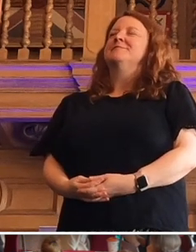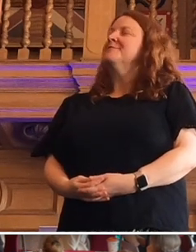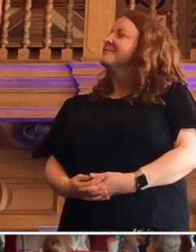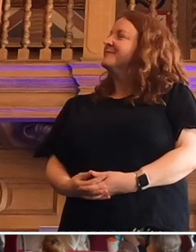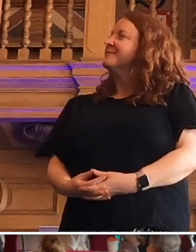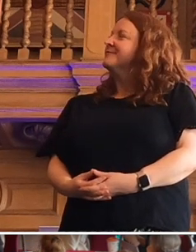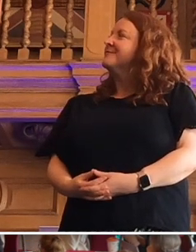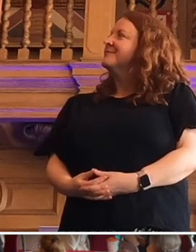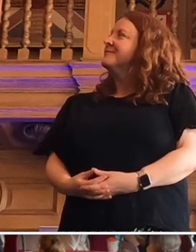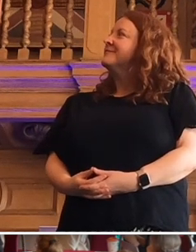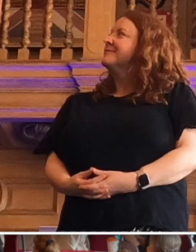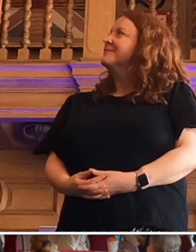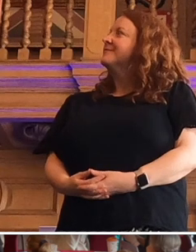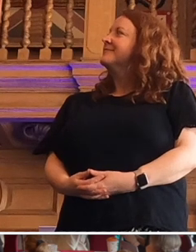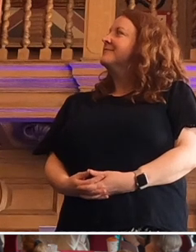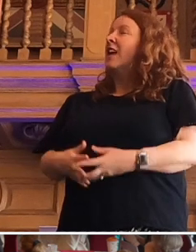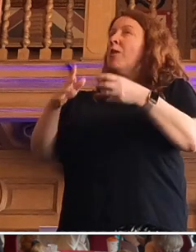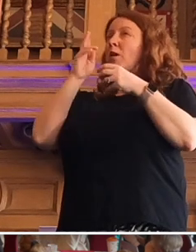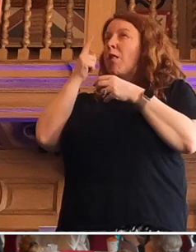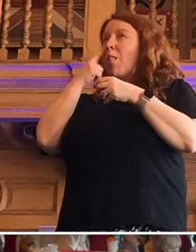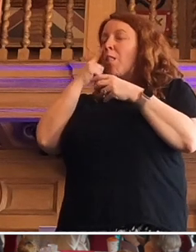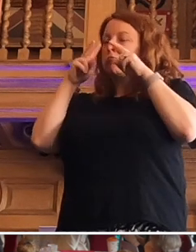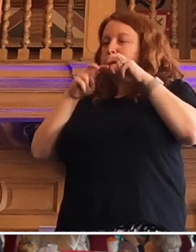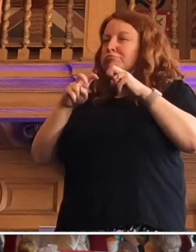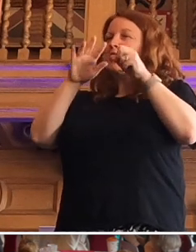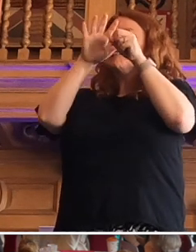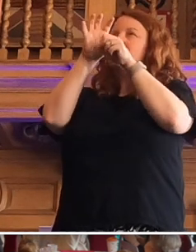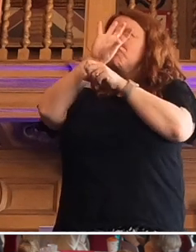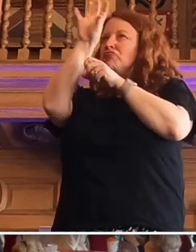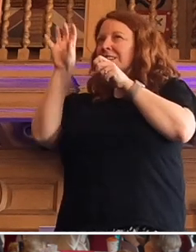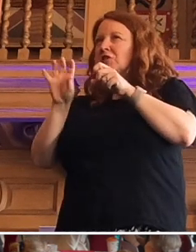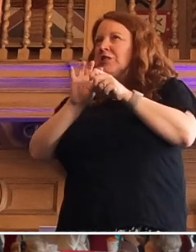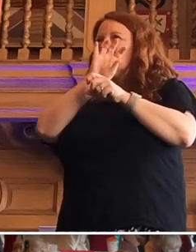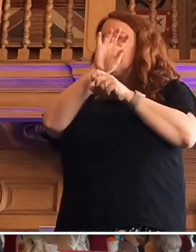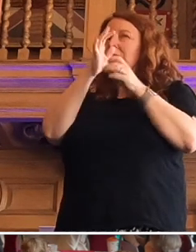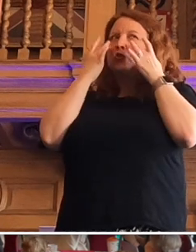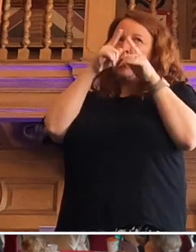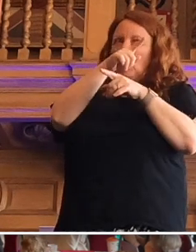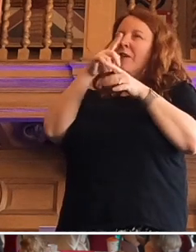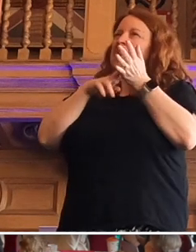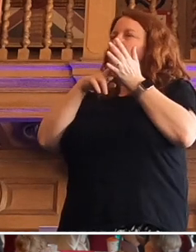And when we looked at what happened regionally, and it illustrates what Victoria was saying.